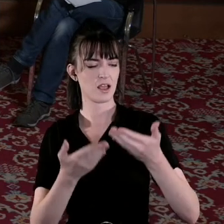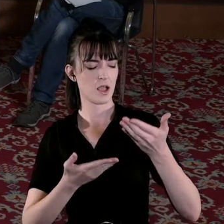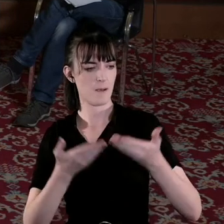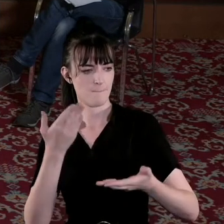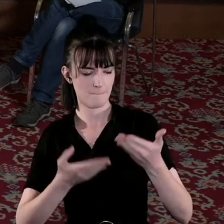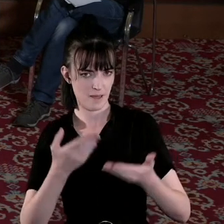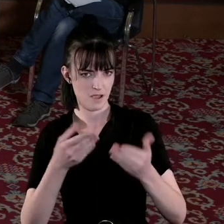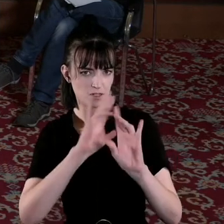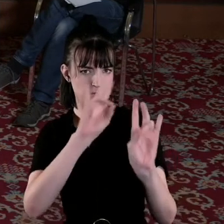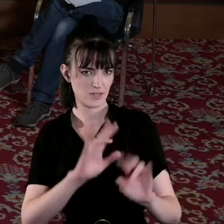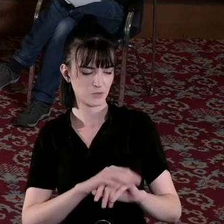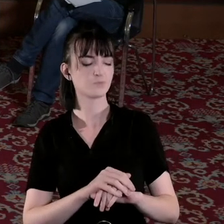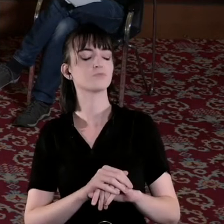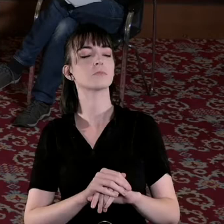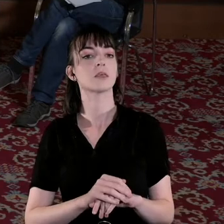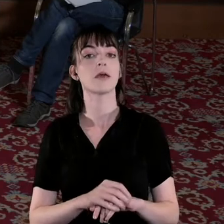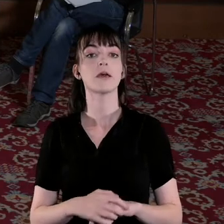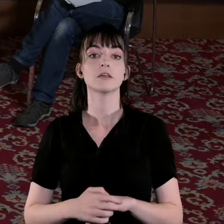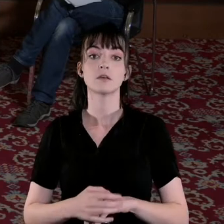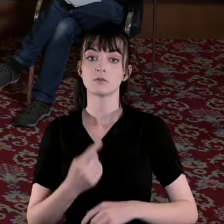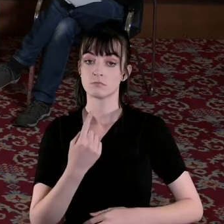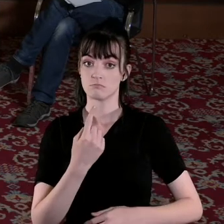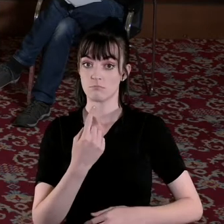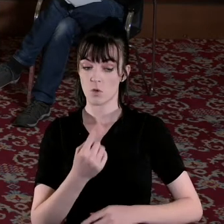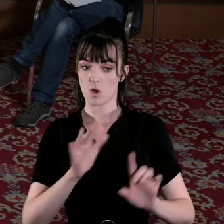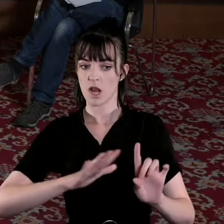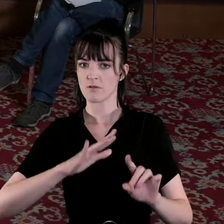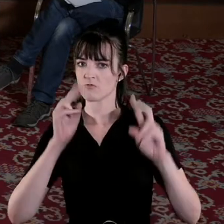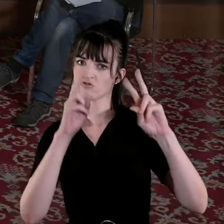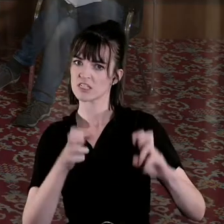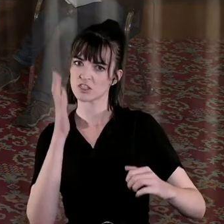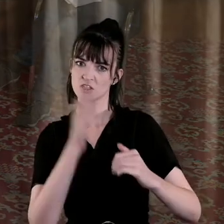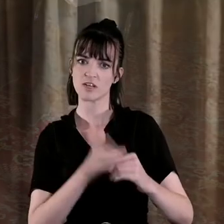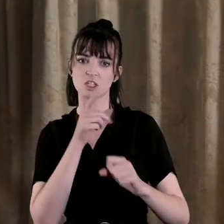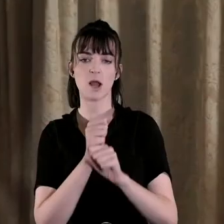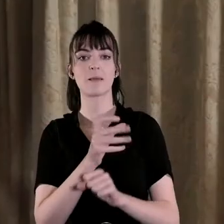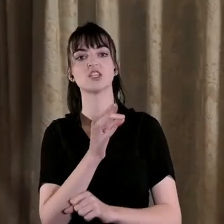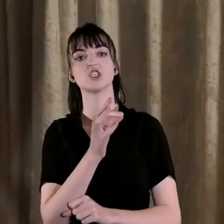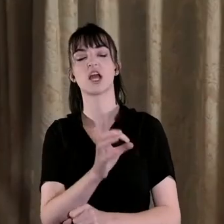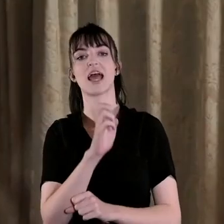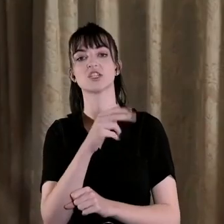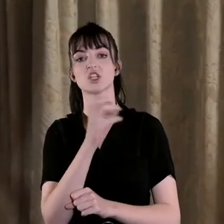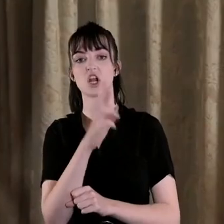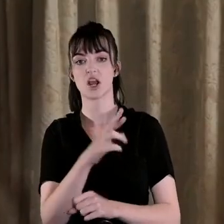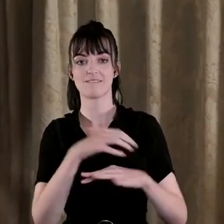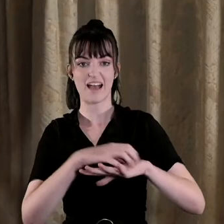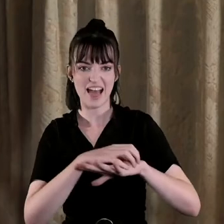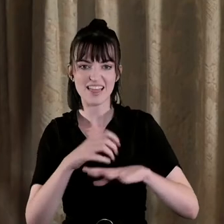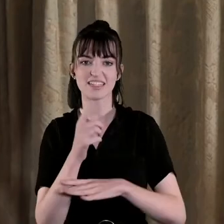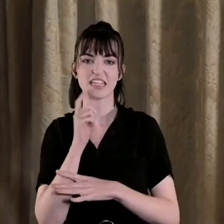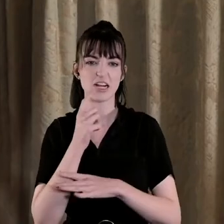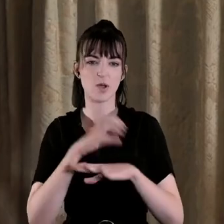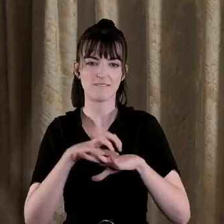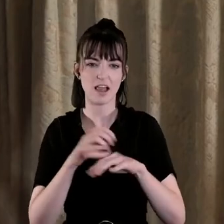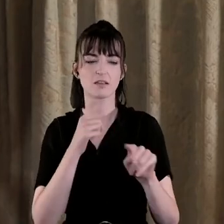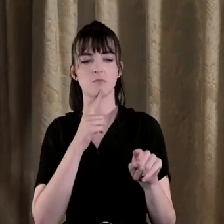areas there's been a lot of research done on gendered violence and sexual violence one of the areas where it seems to me there still is really